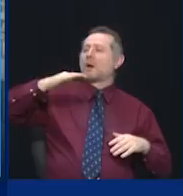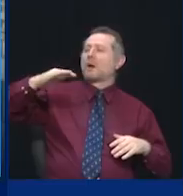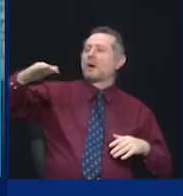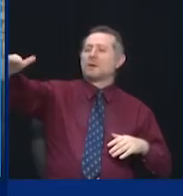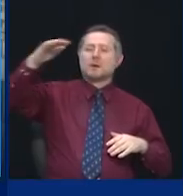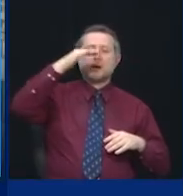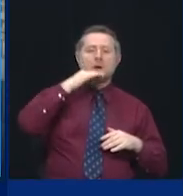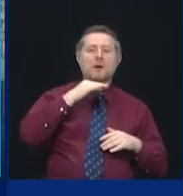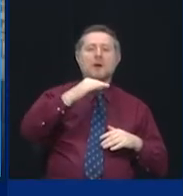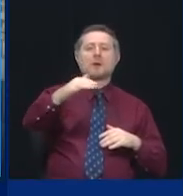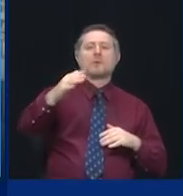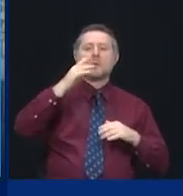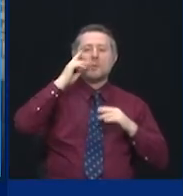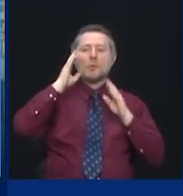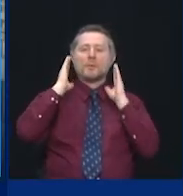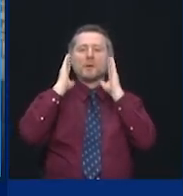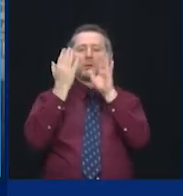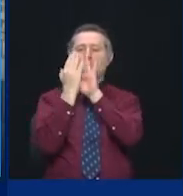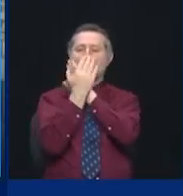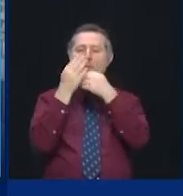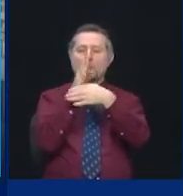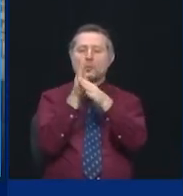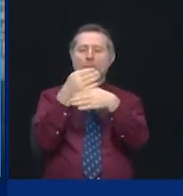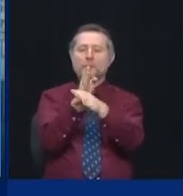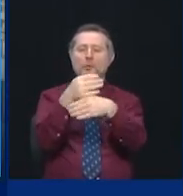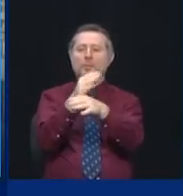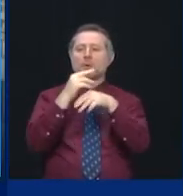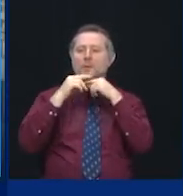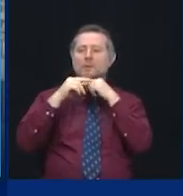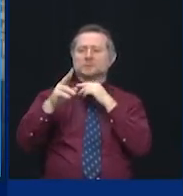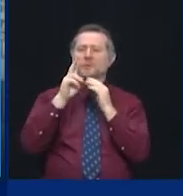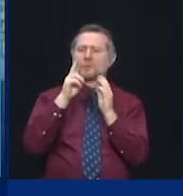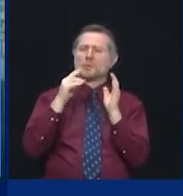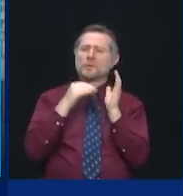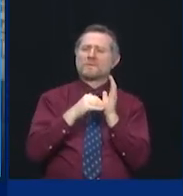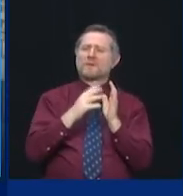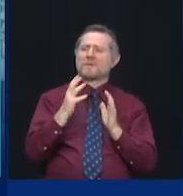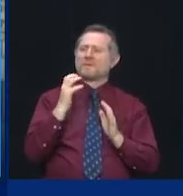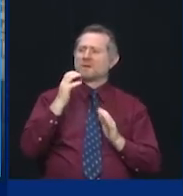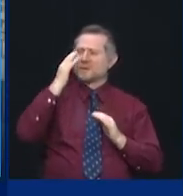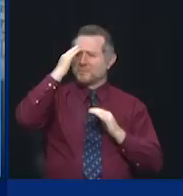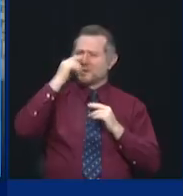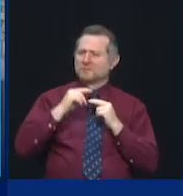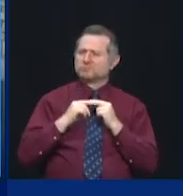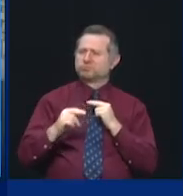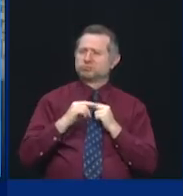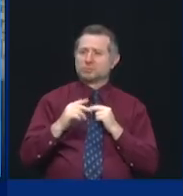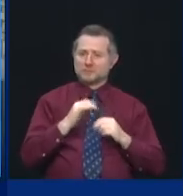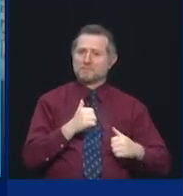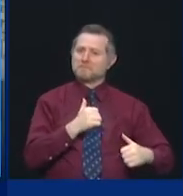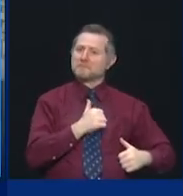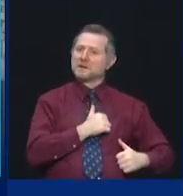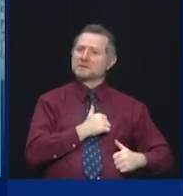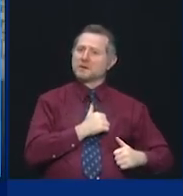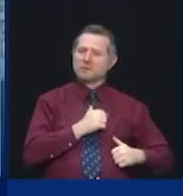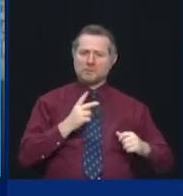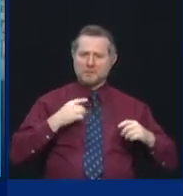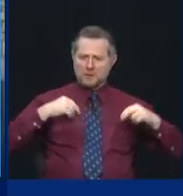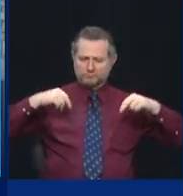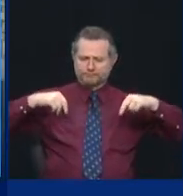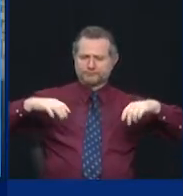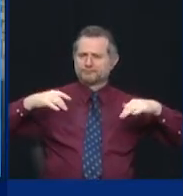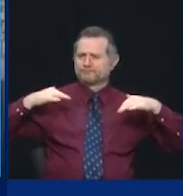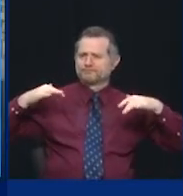beds, all military personnel getting prepared, military vehicles,